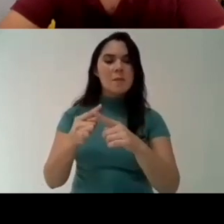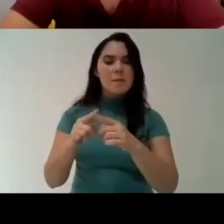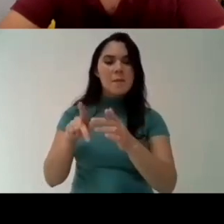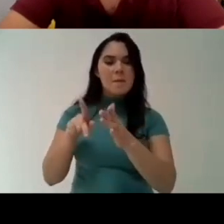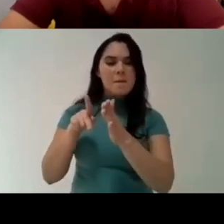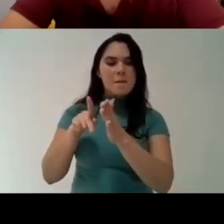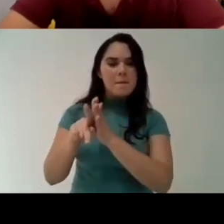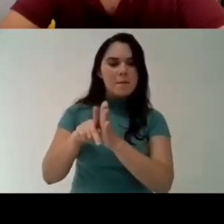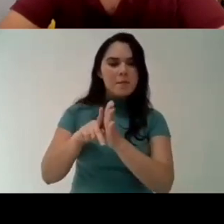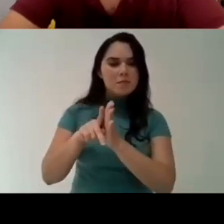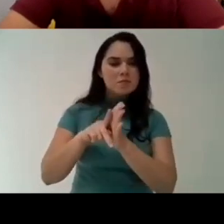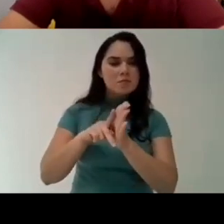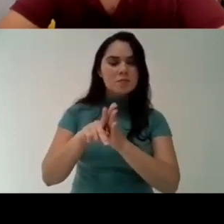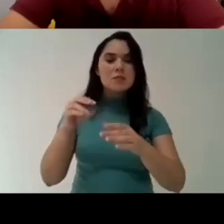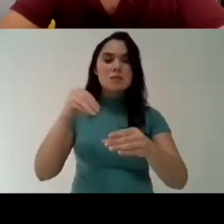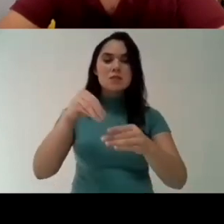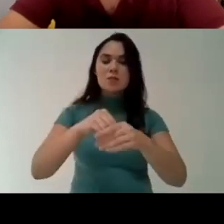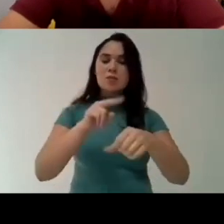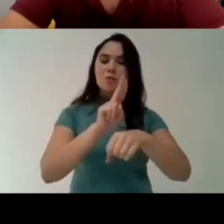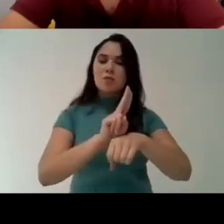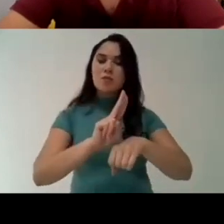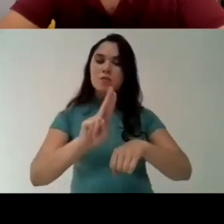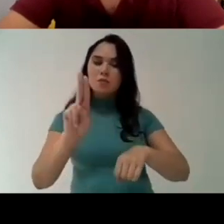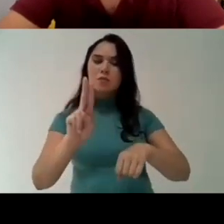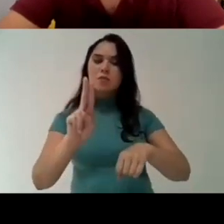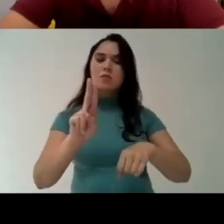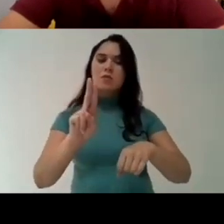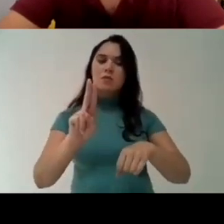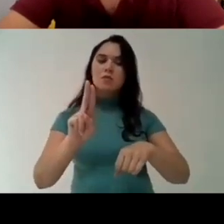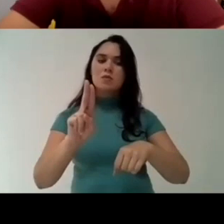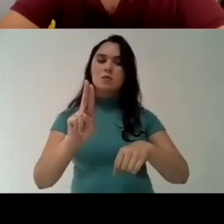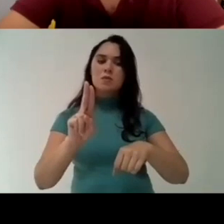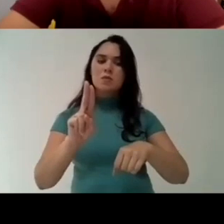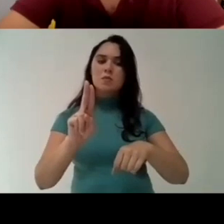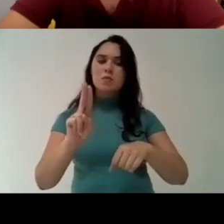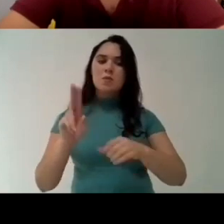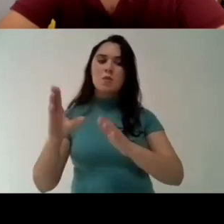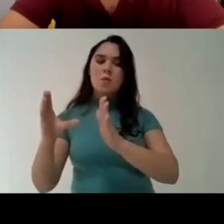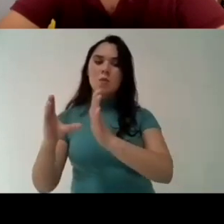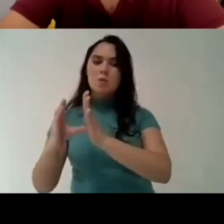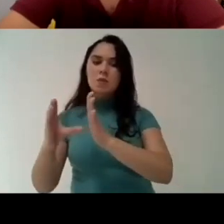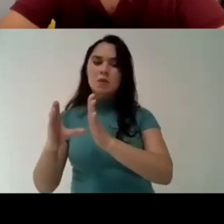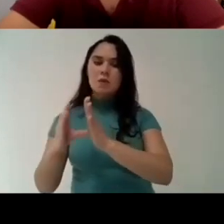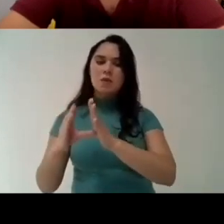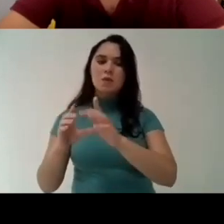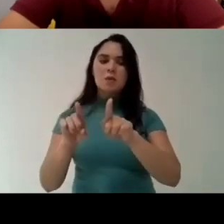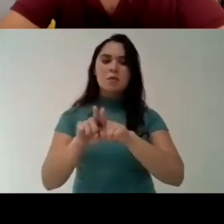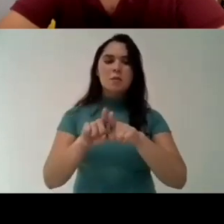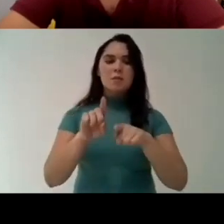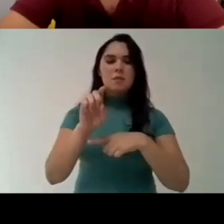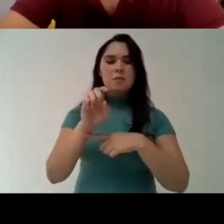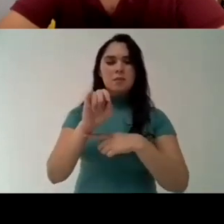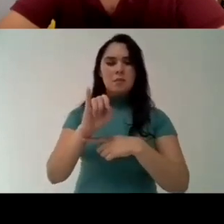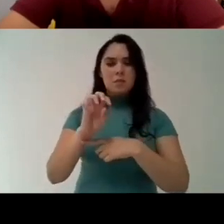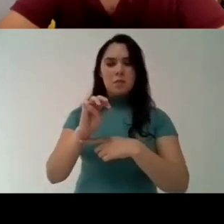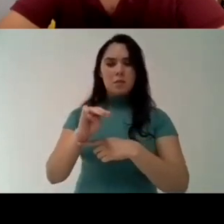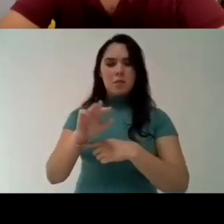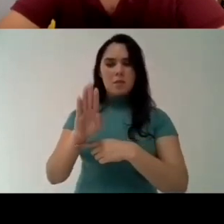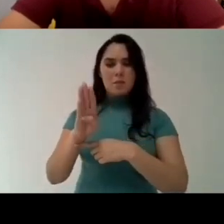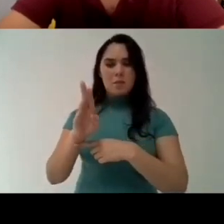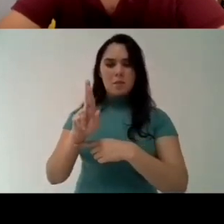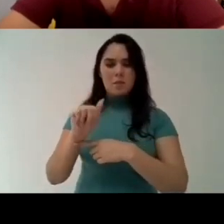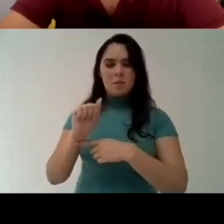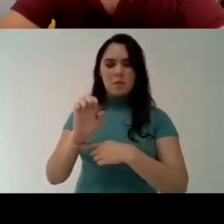and Petrobras so we have the university having a partnership with